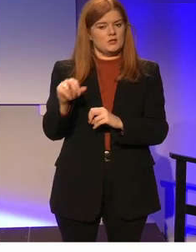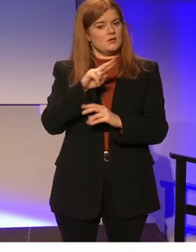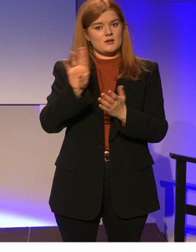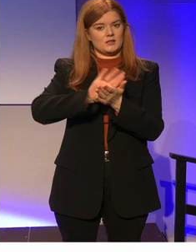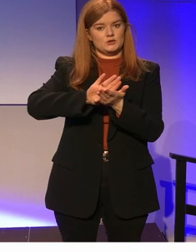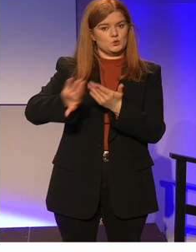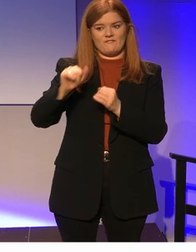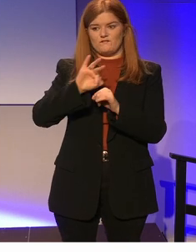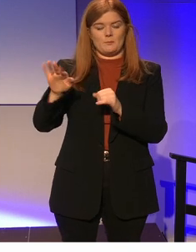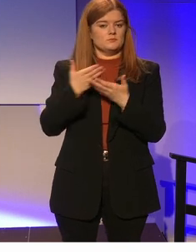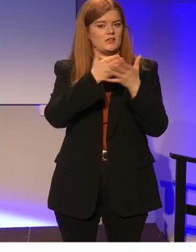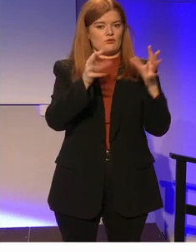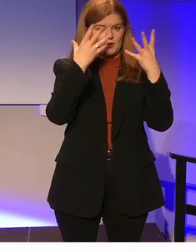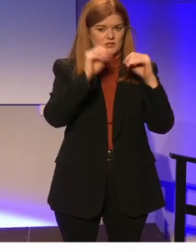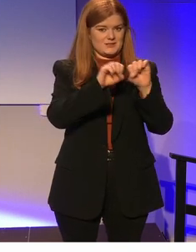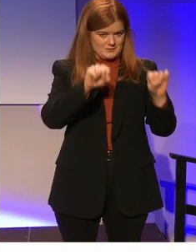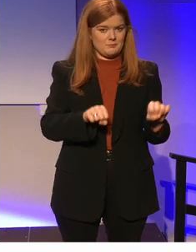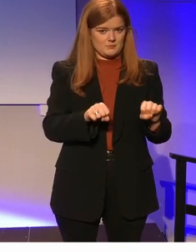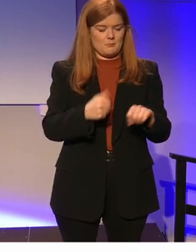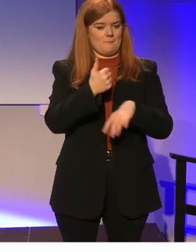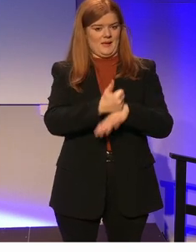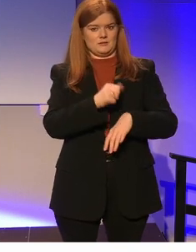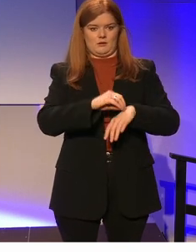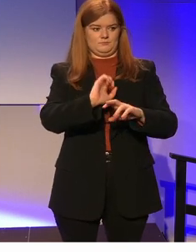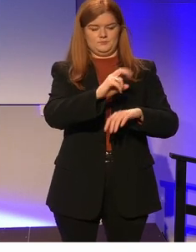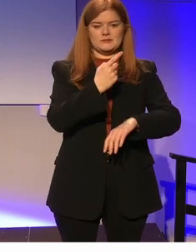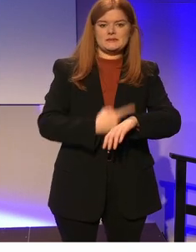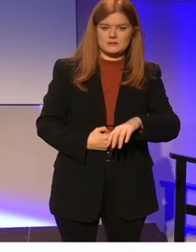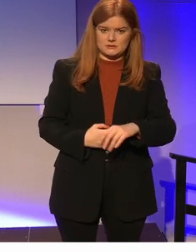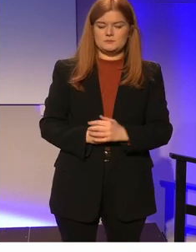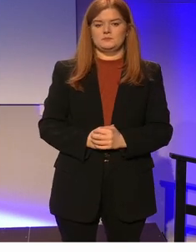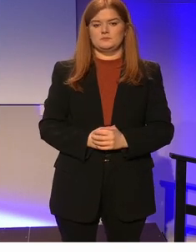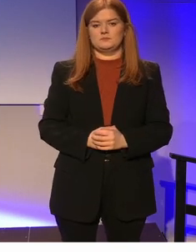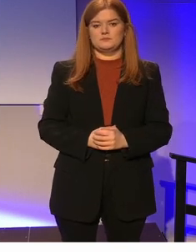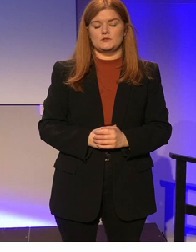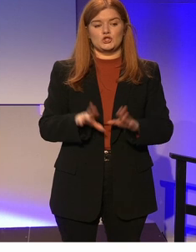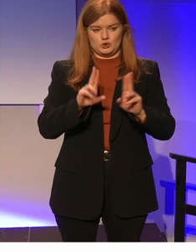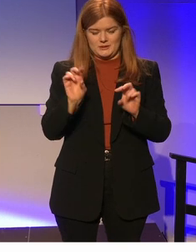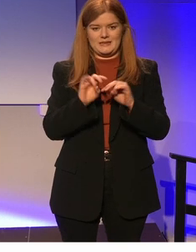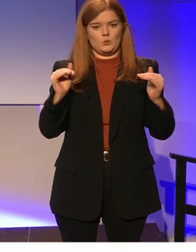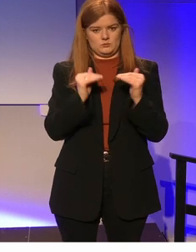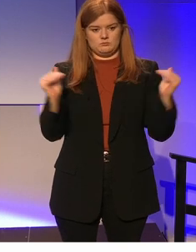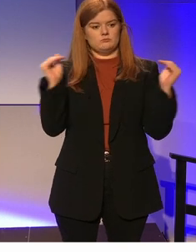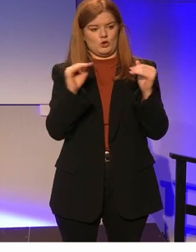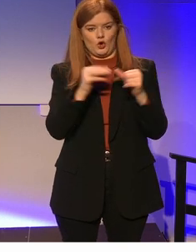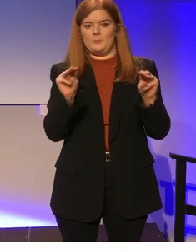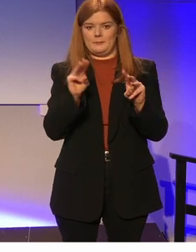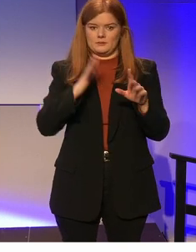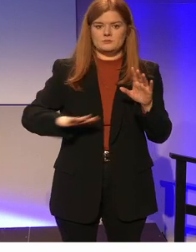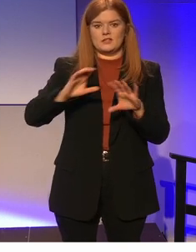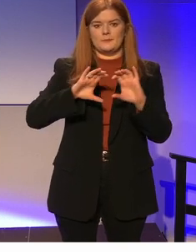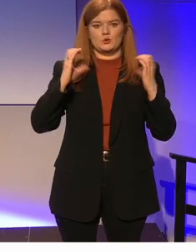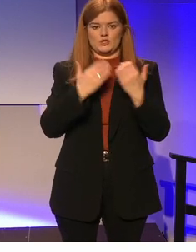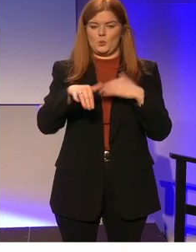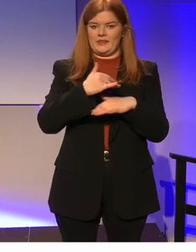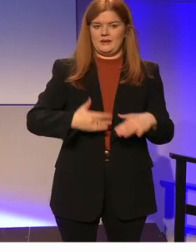excluded from the general education system on the basis of disability, on an equal basis with others in the communities